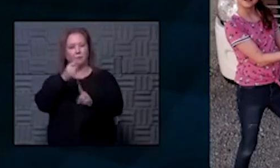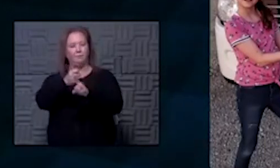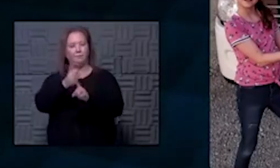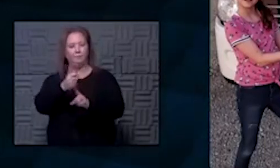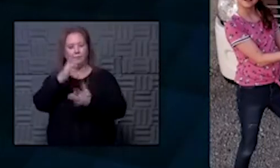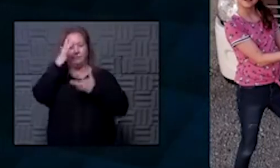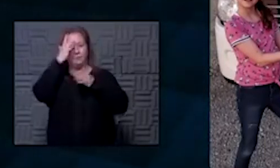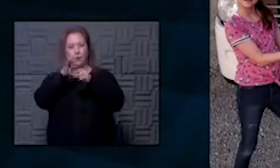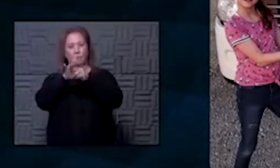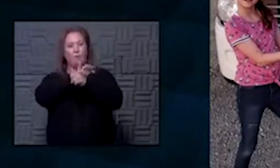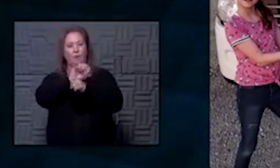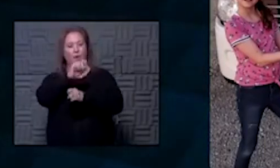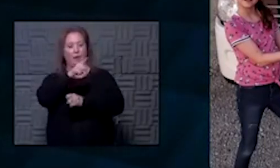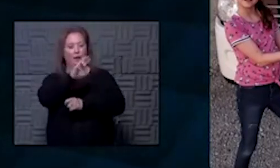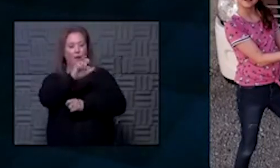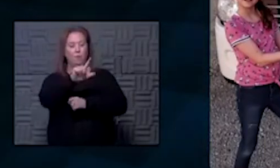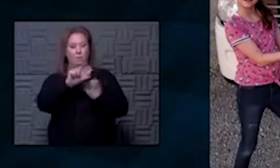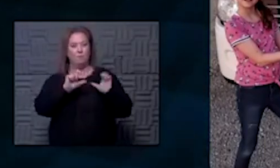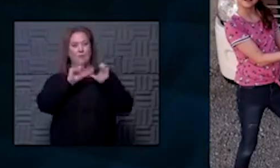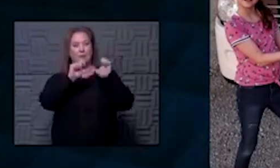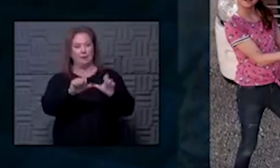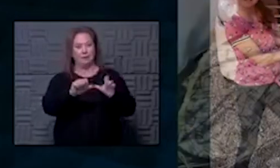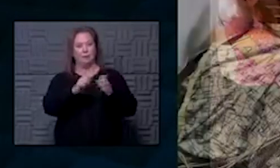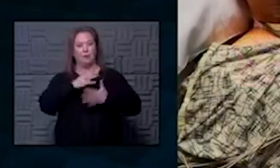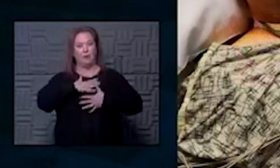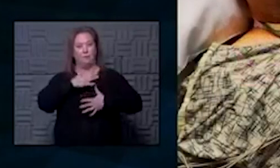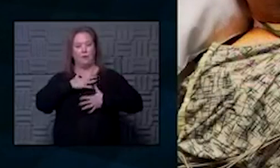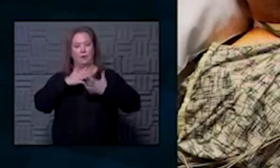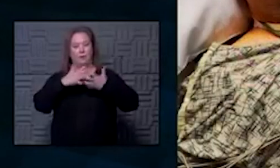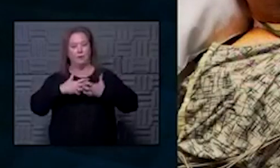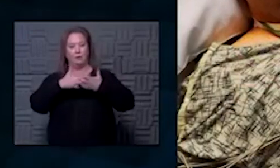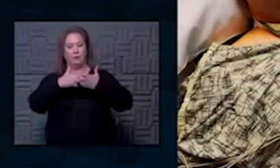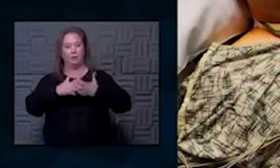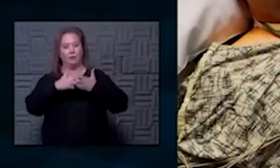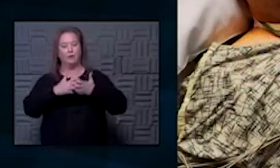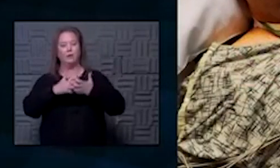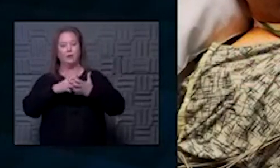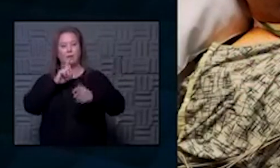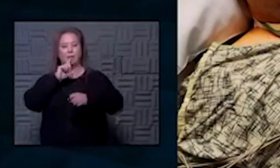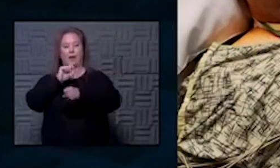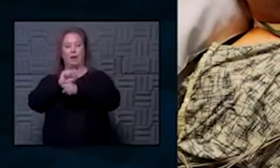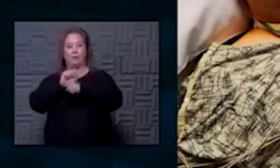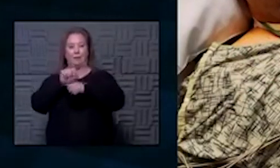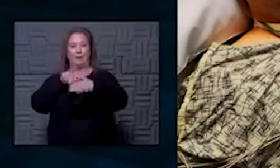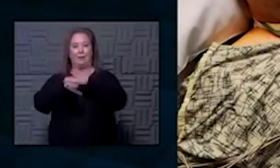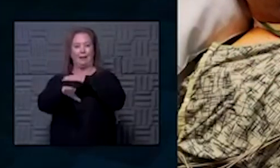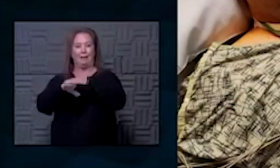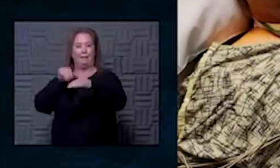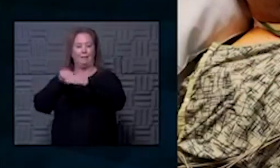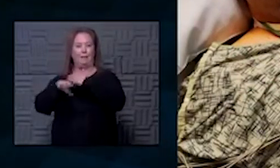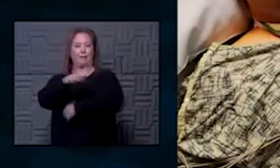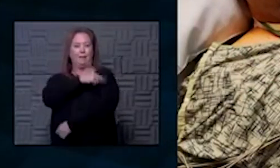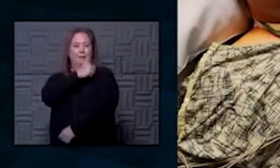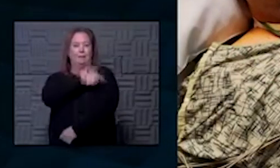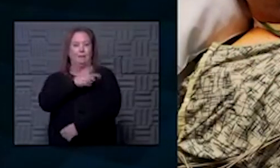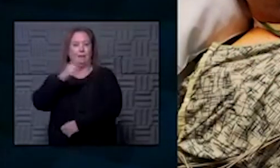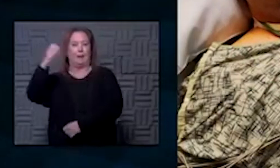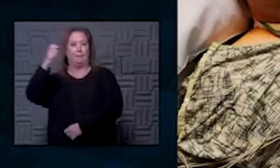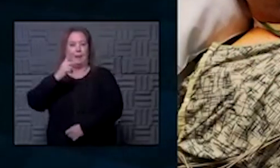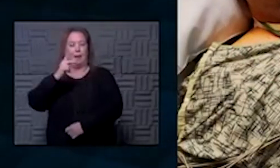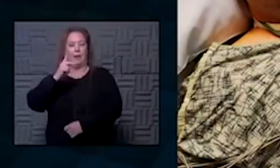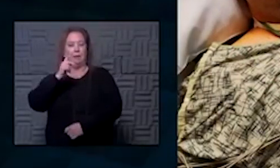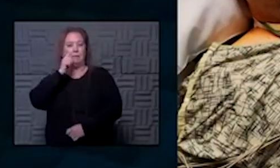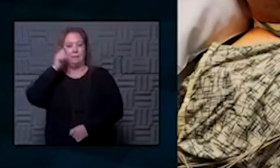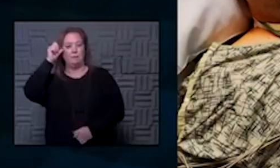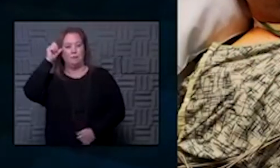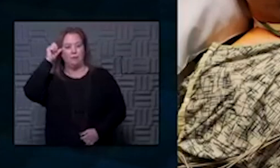in april was in our hospital for some time was on a ventilator and has actually been in and out of the hospital since he was back with our